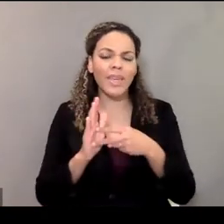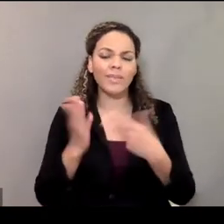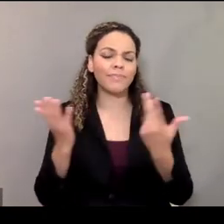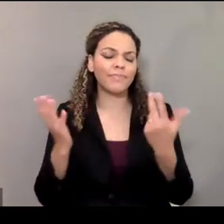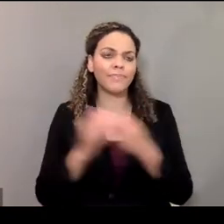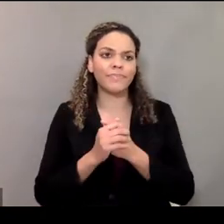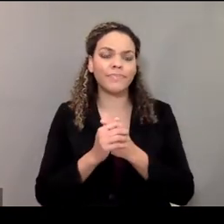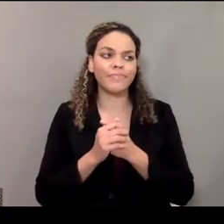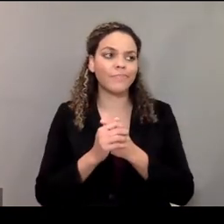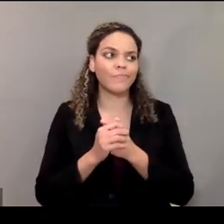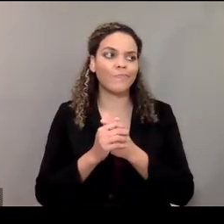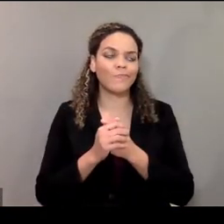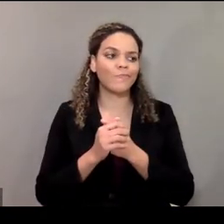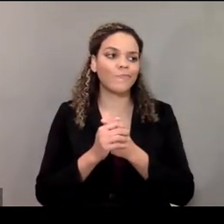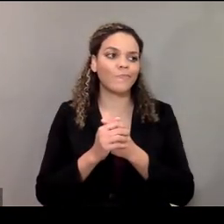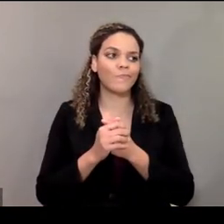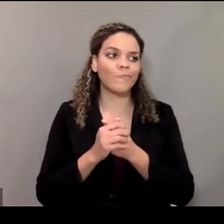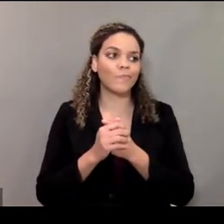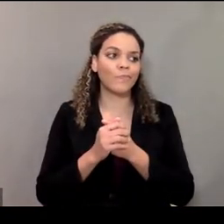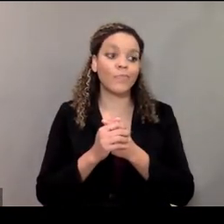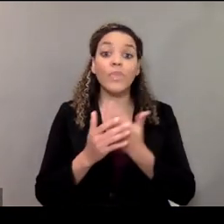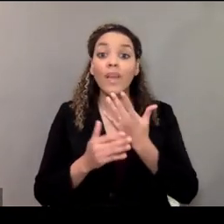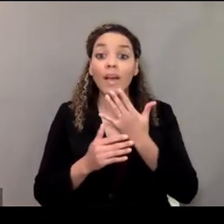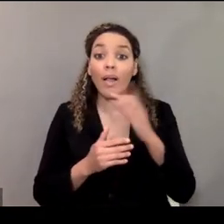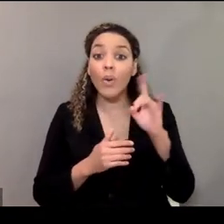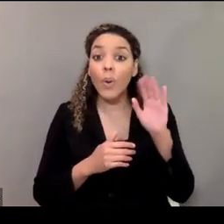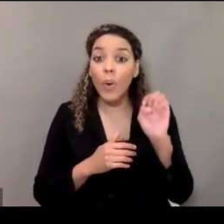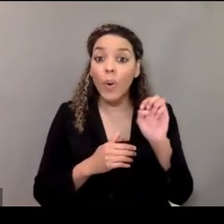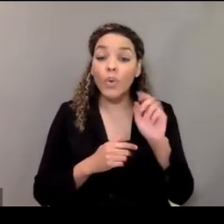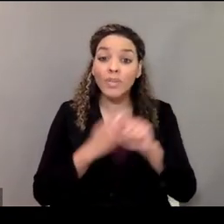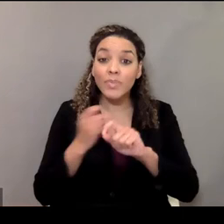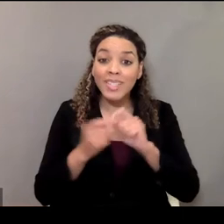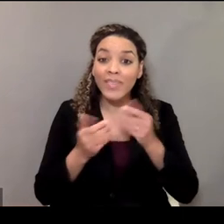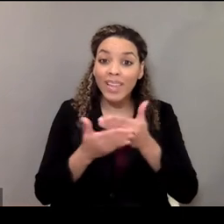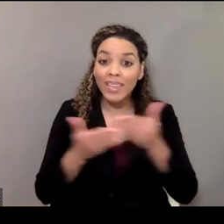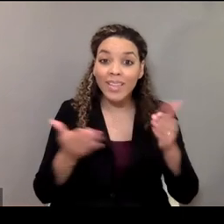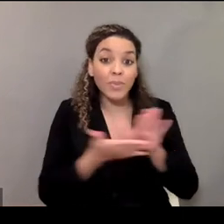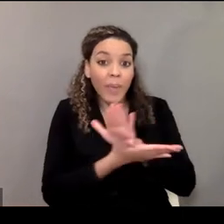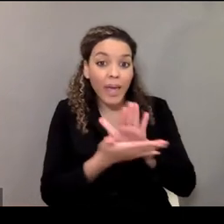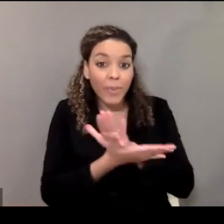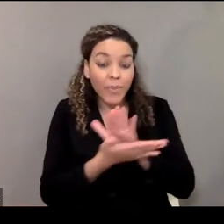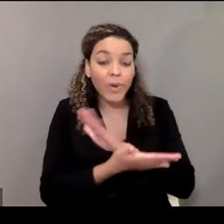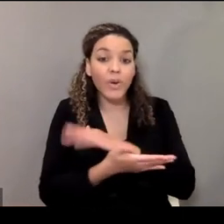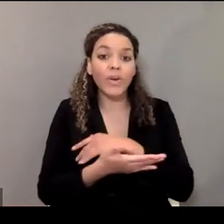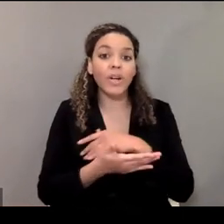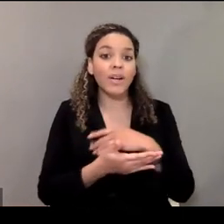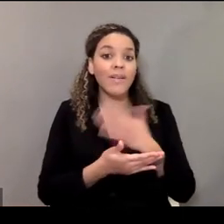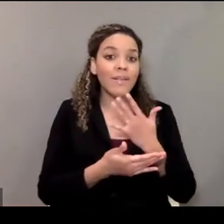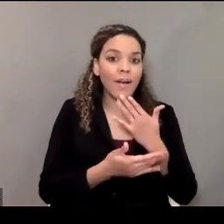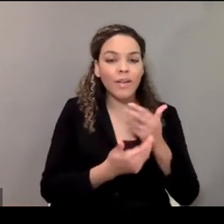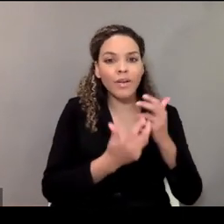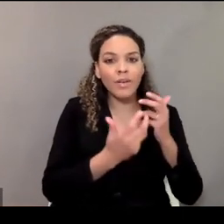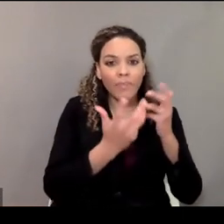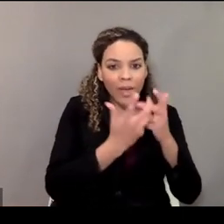from, you know, you can even color code certain pieces of paper, certain parts of the